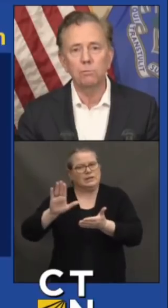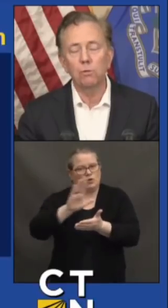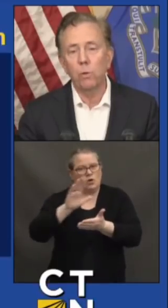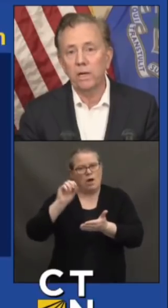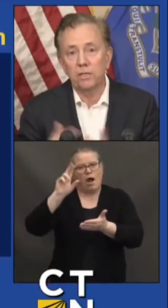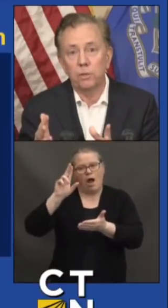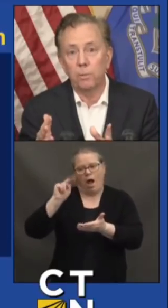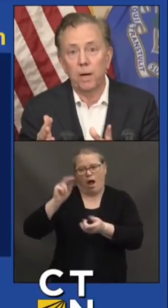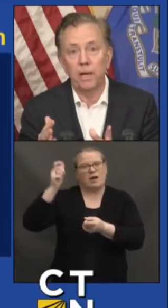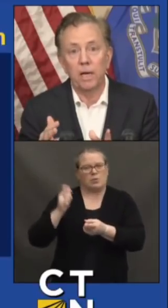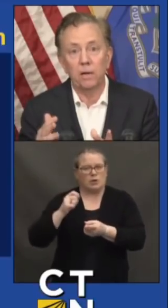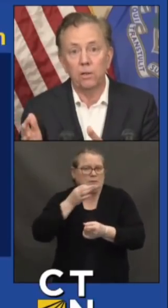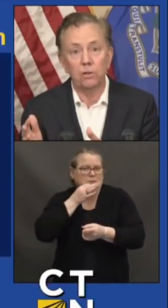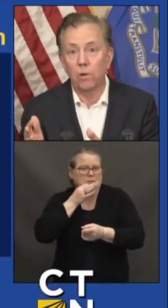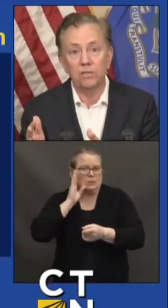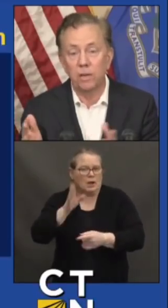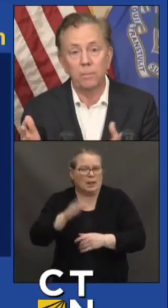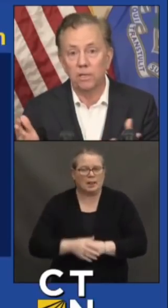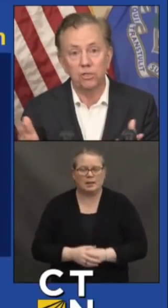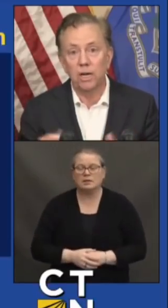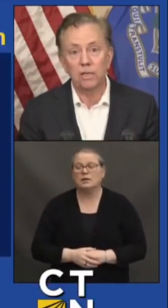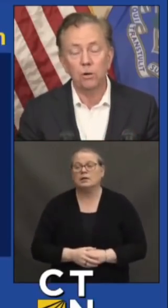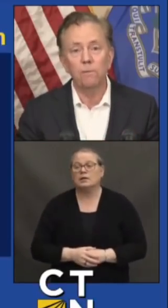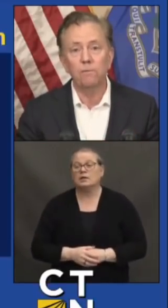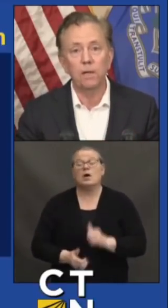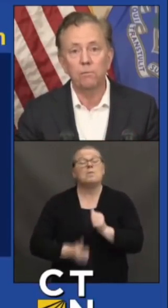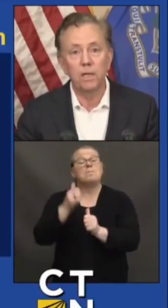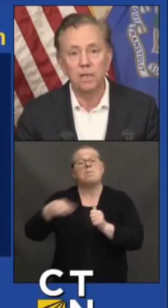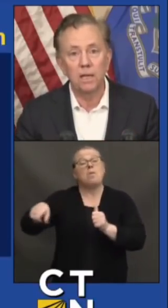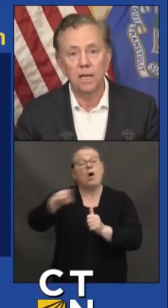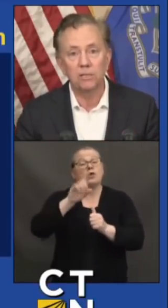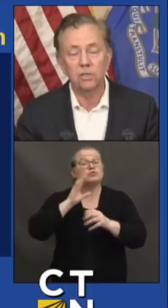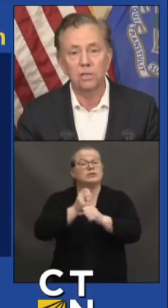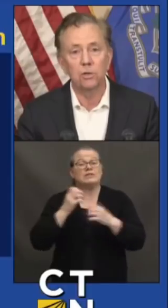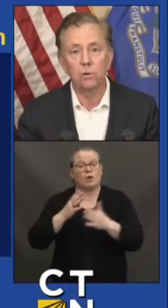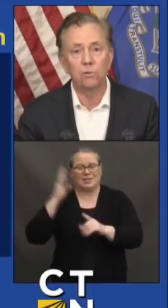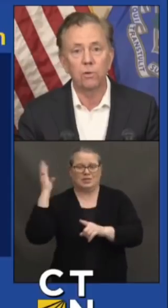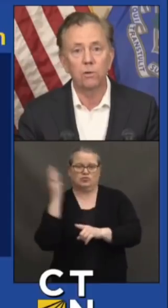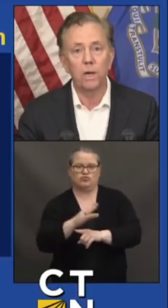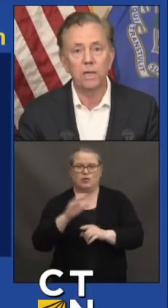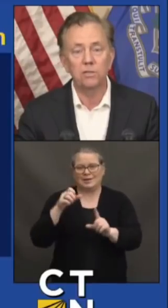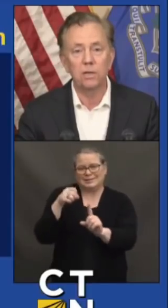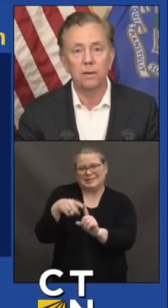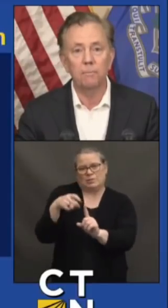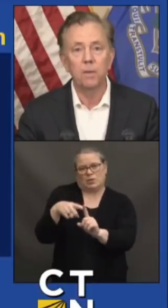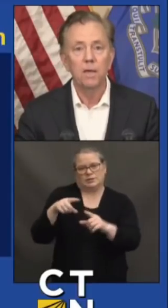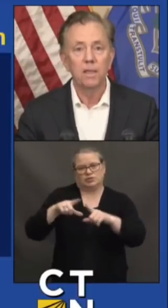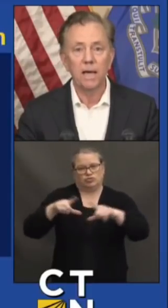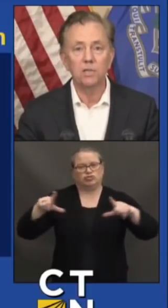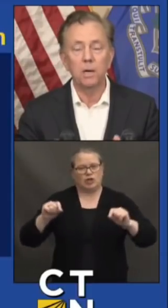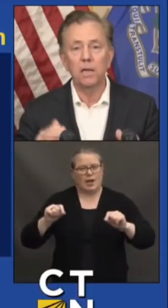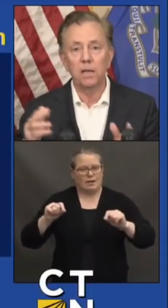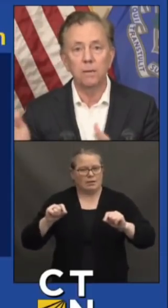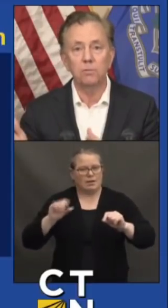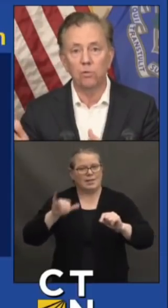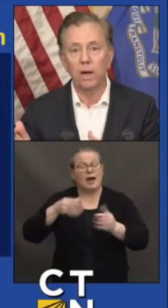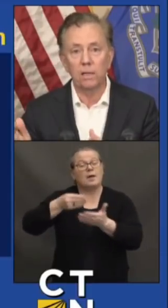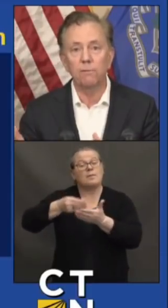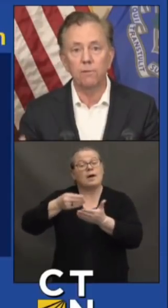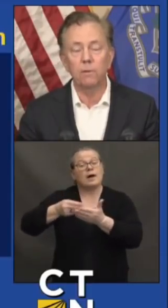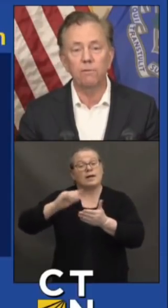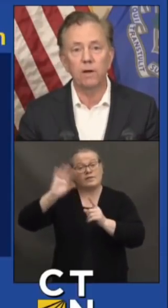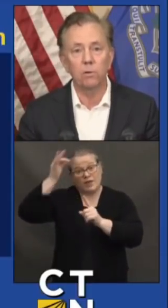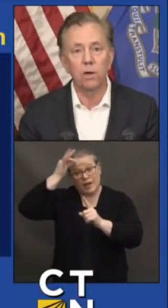Most quickest you'll probably get are the direct stimulus checks, hopefully within the next two or three weeks. That is money that comes